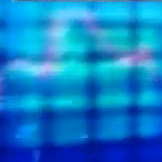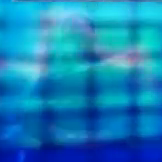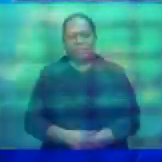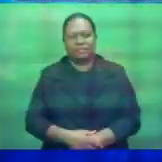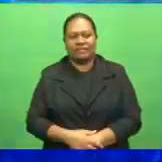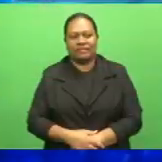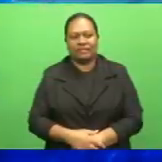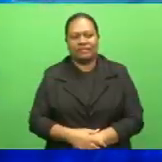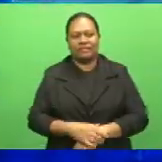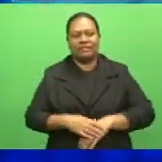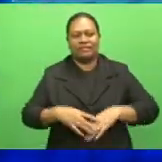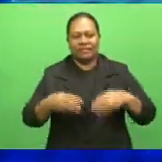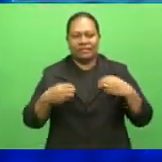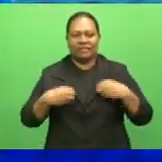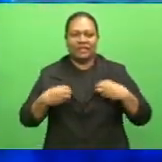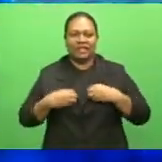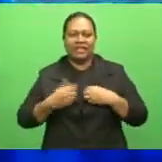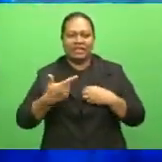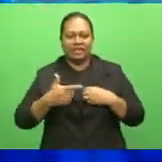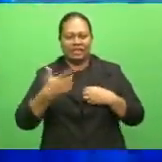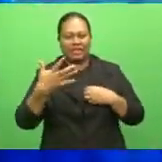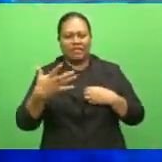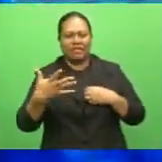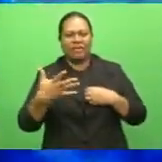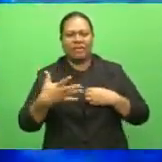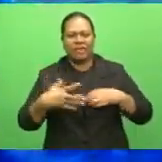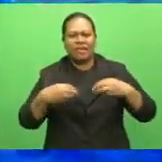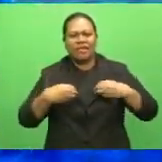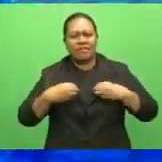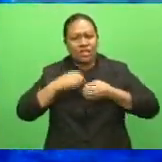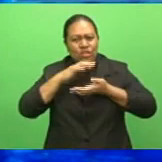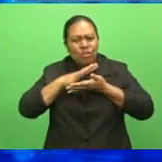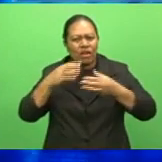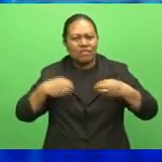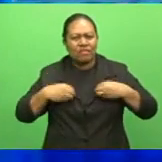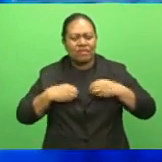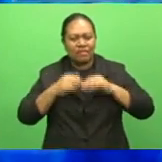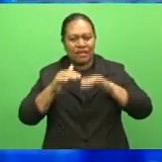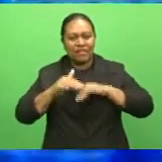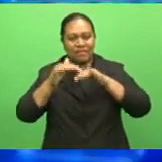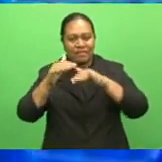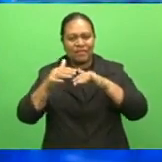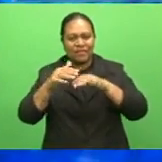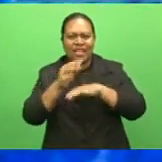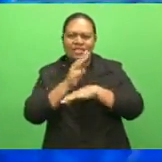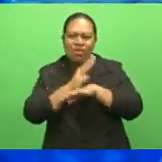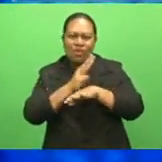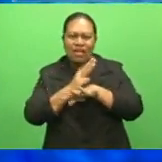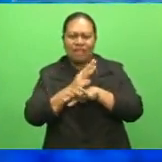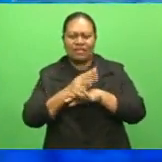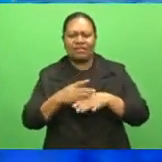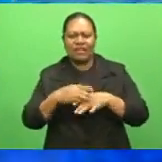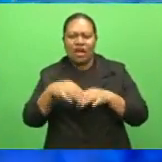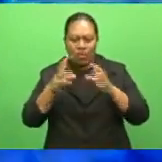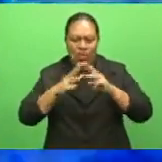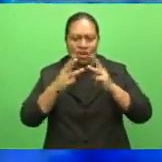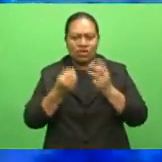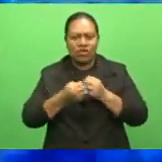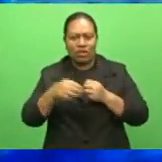Leading business, 75 micro and small entrepreneurs participated in Westpac's free financial literacy workshops held in Suva